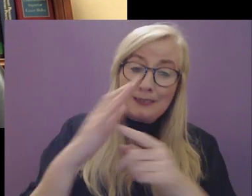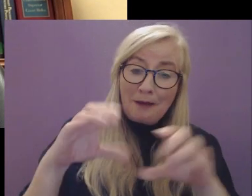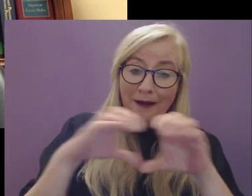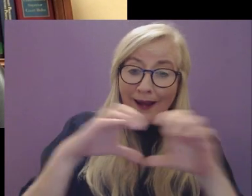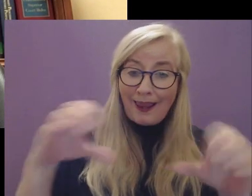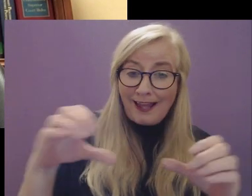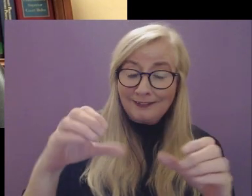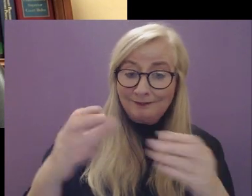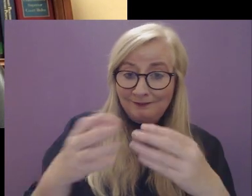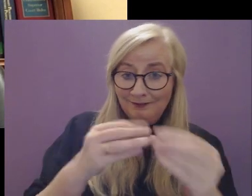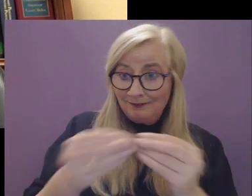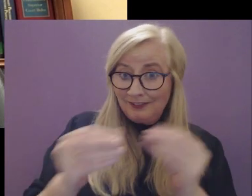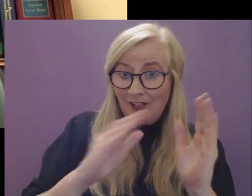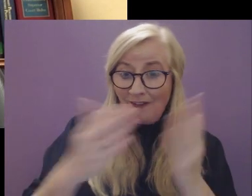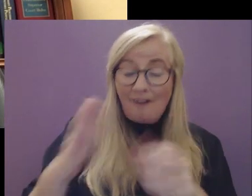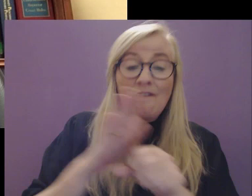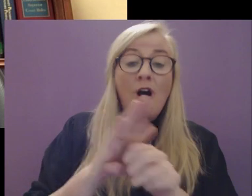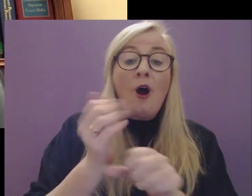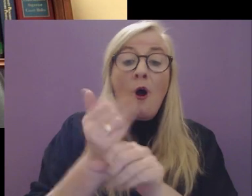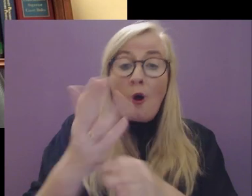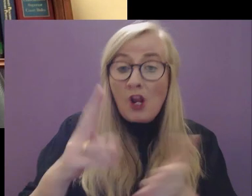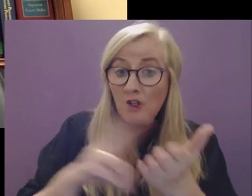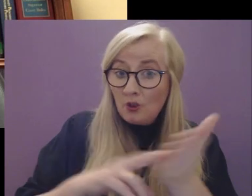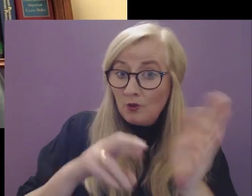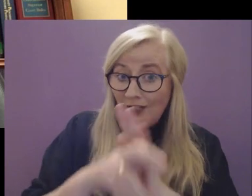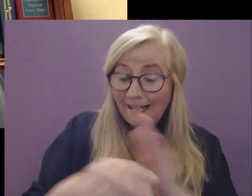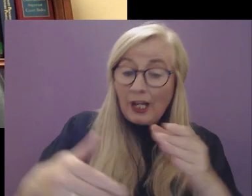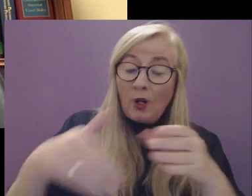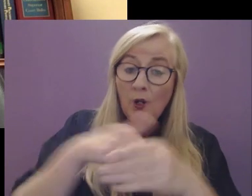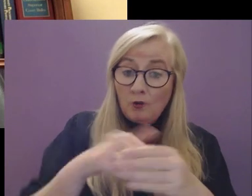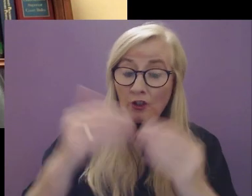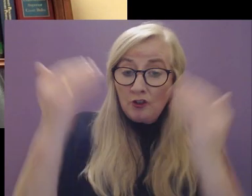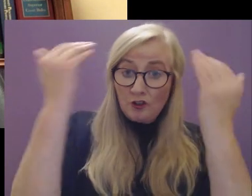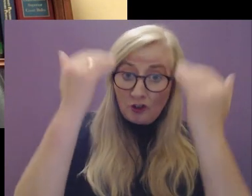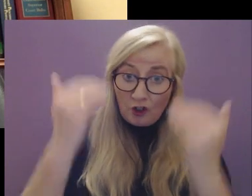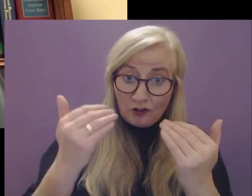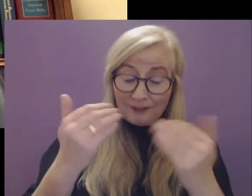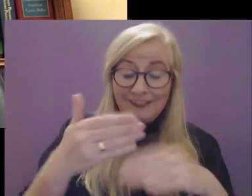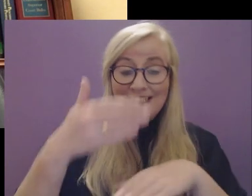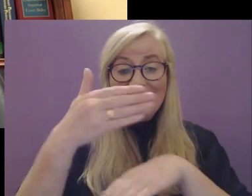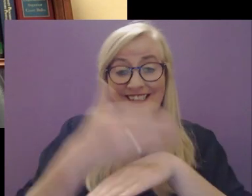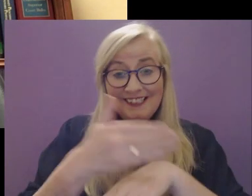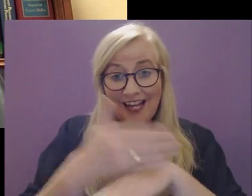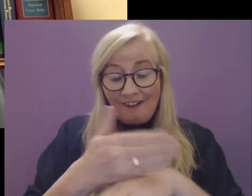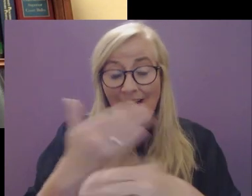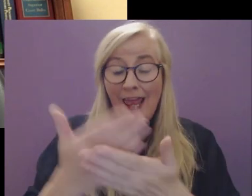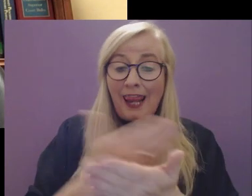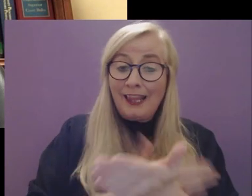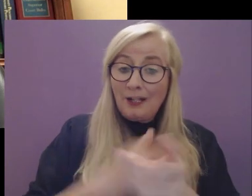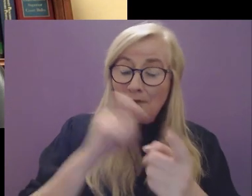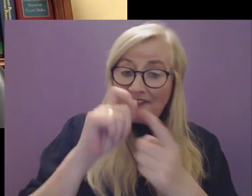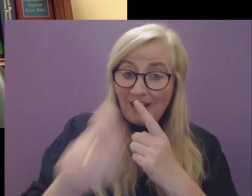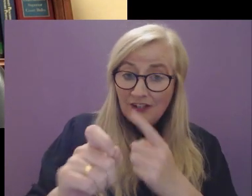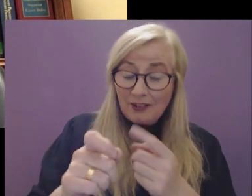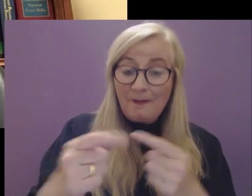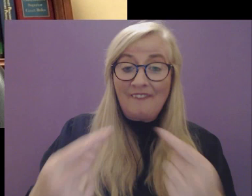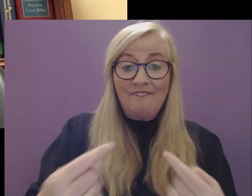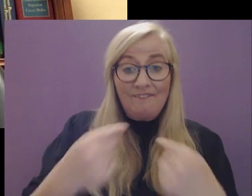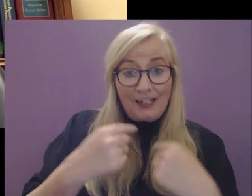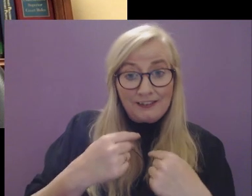top-class facilities for all users of the courts, including judges, staff, legal practitioners,